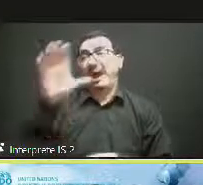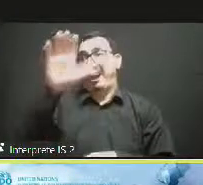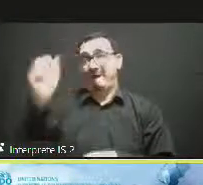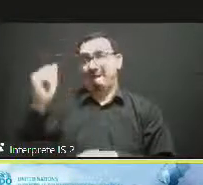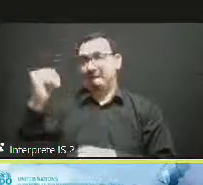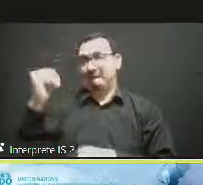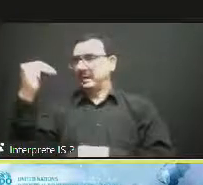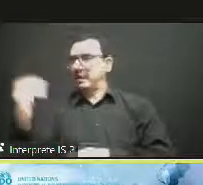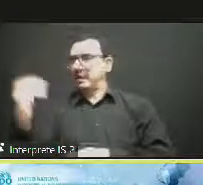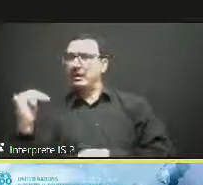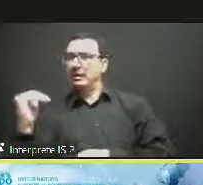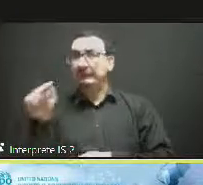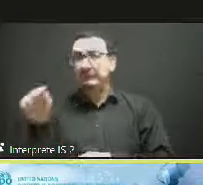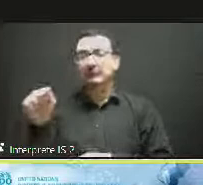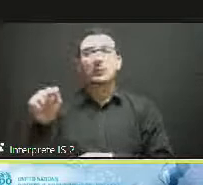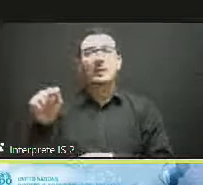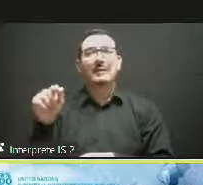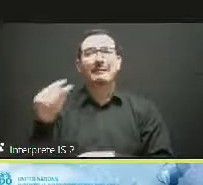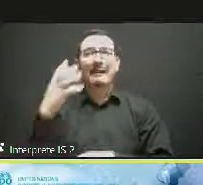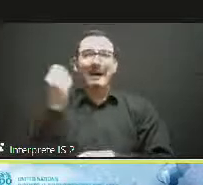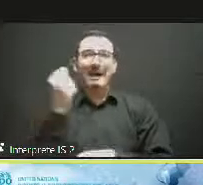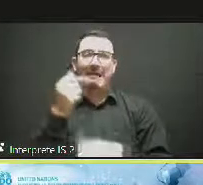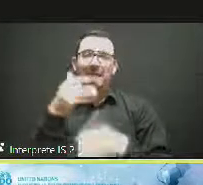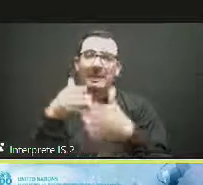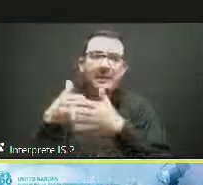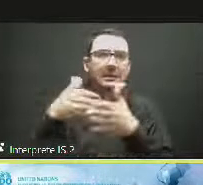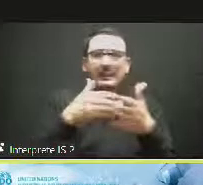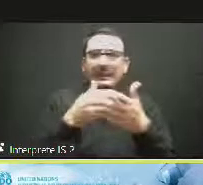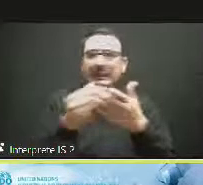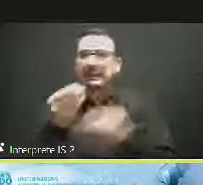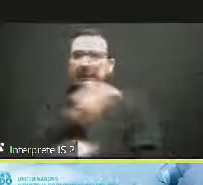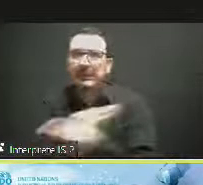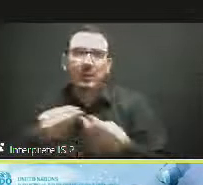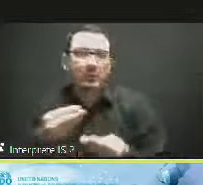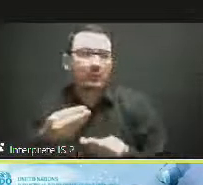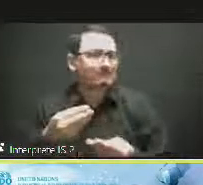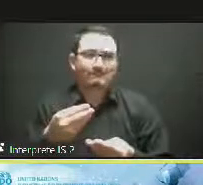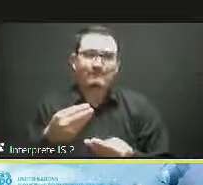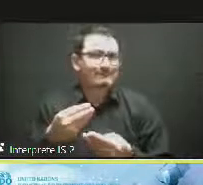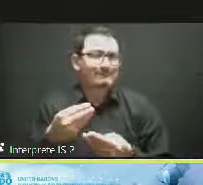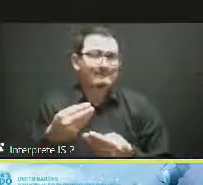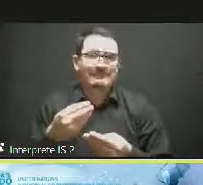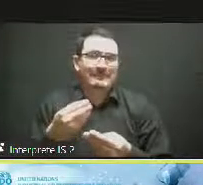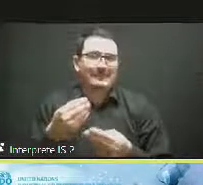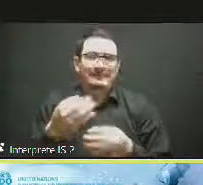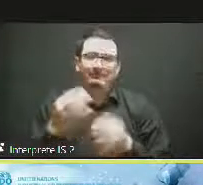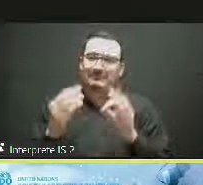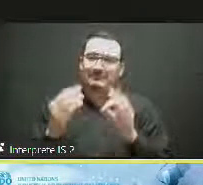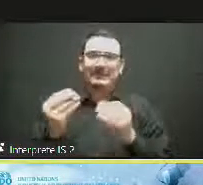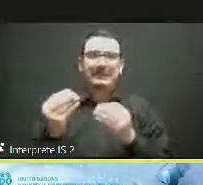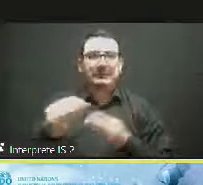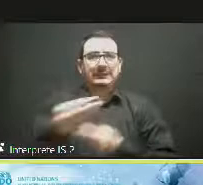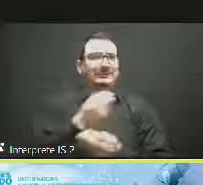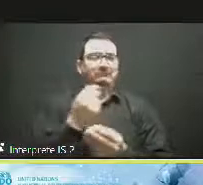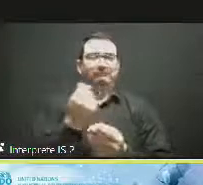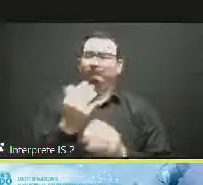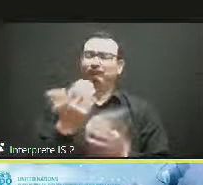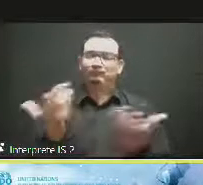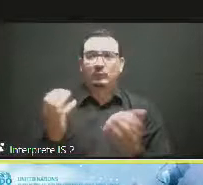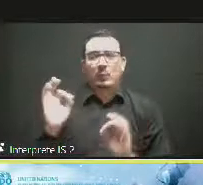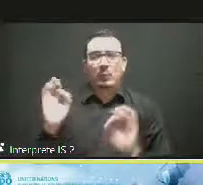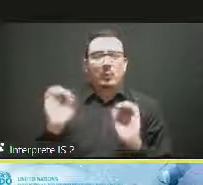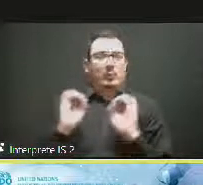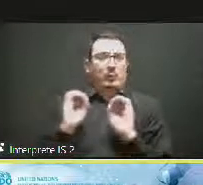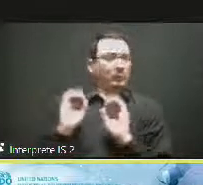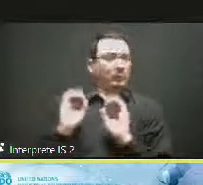economy, which is employing more than half a million people, and generates, at the same time,